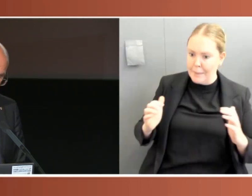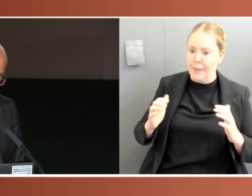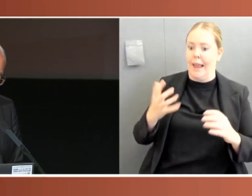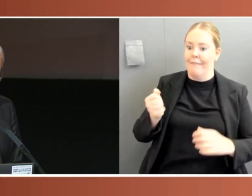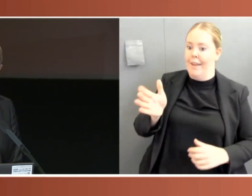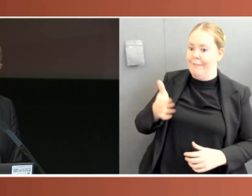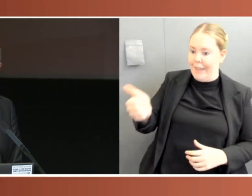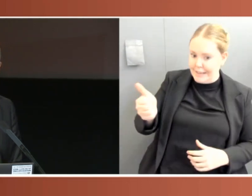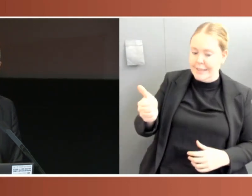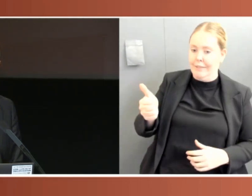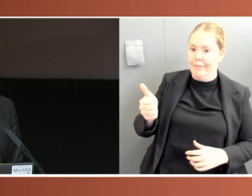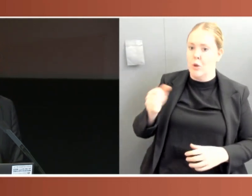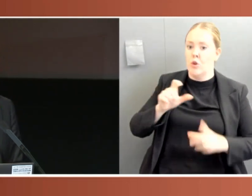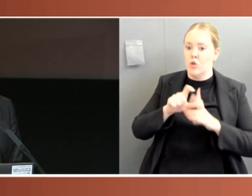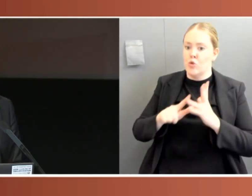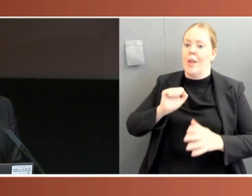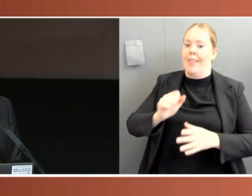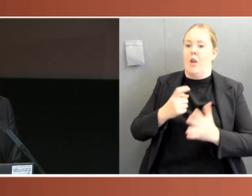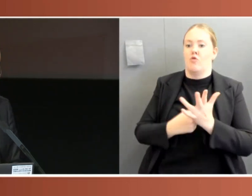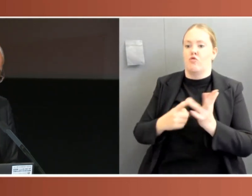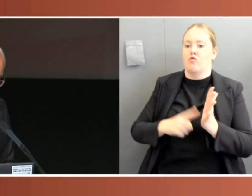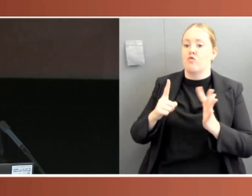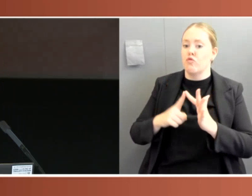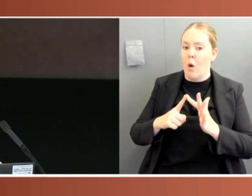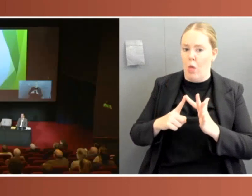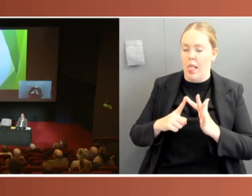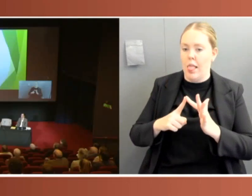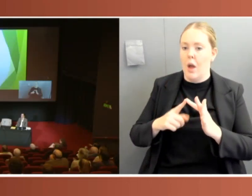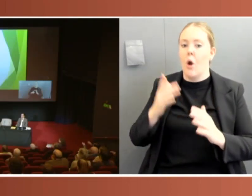Australia deals with a crisis or a public health emergency. Thank you.